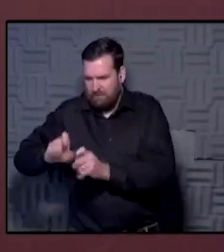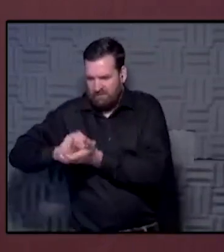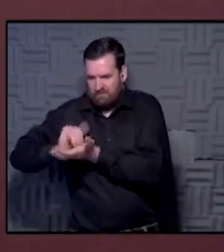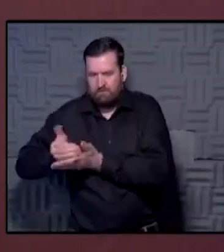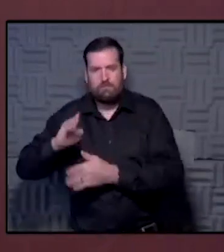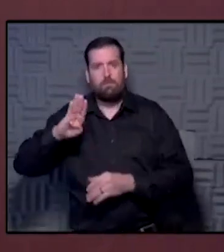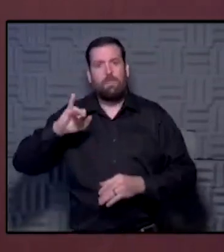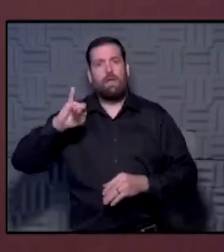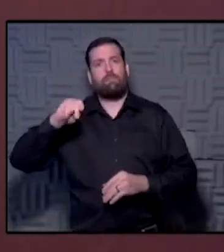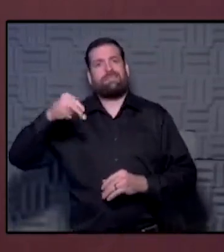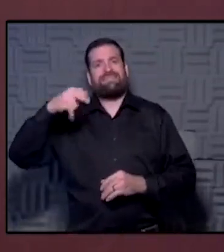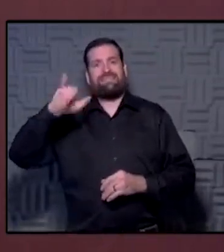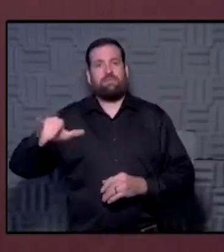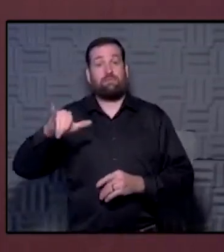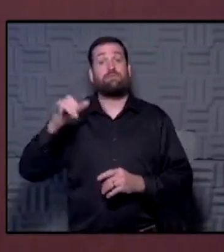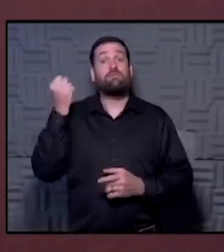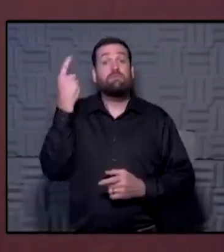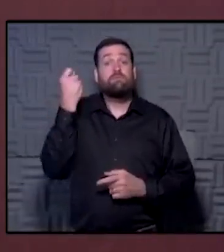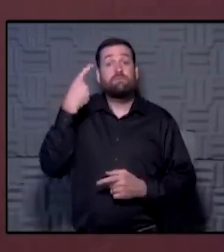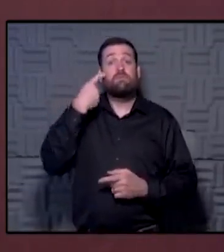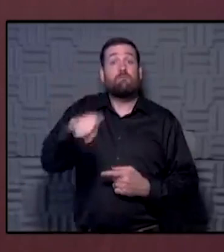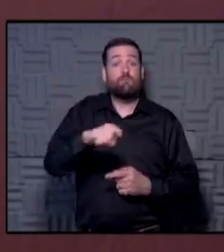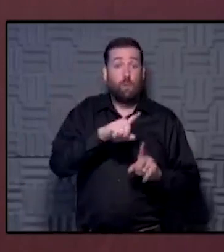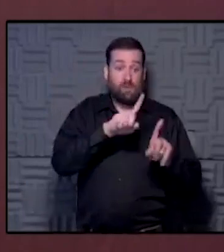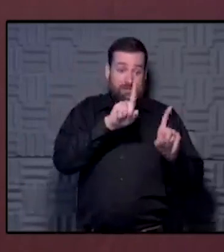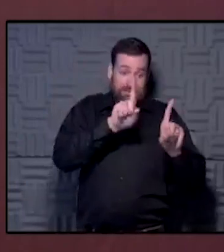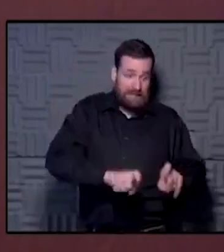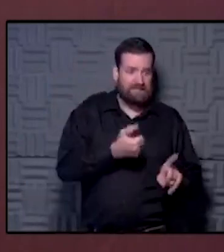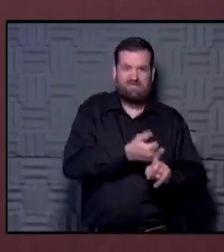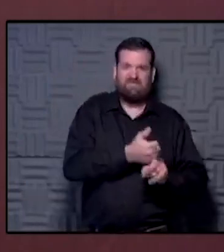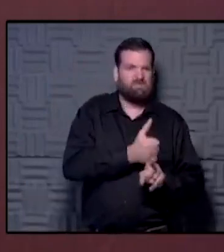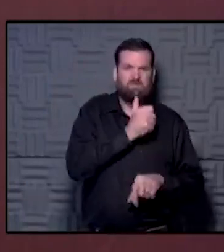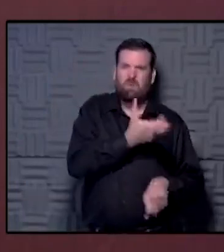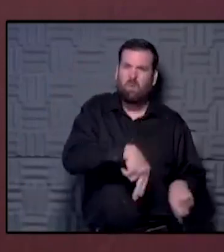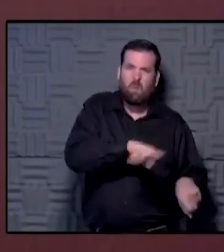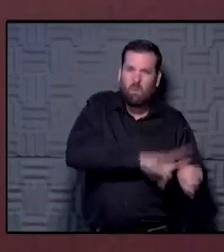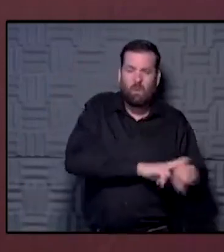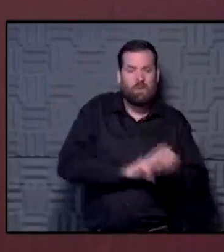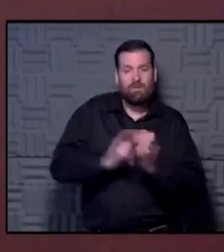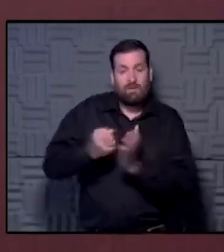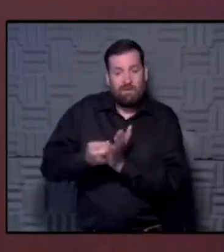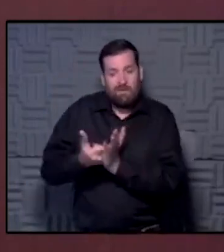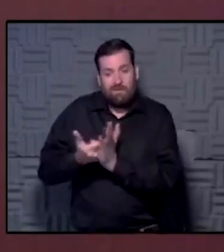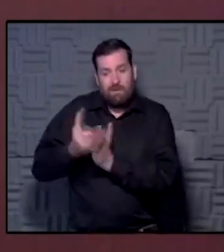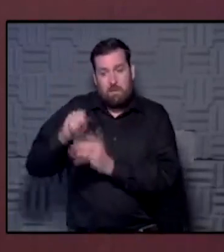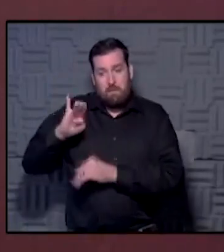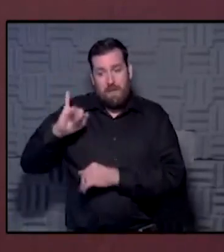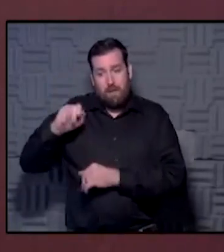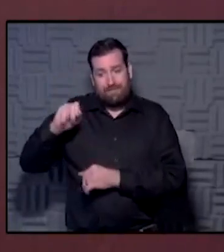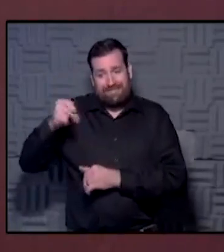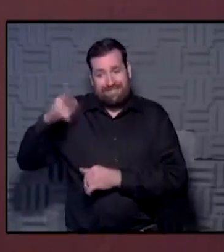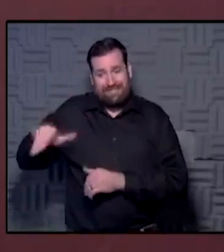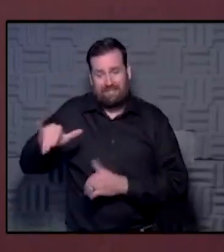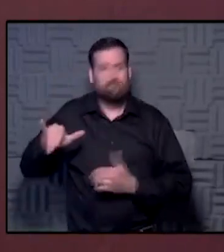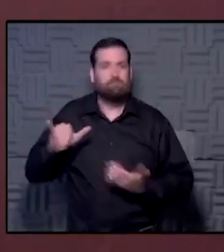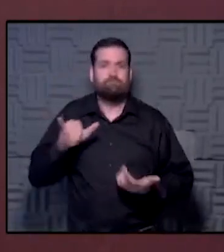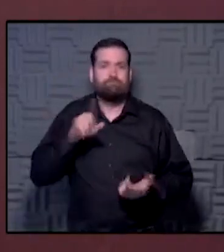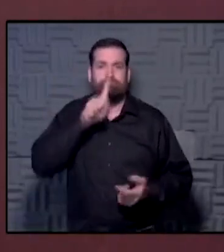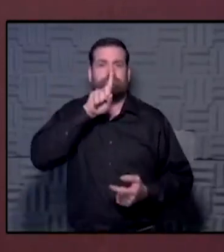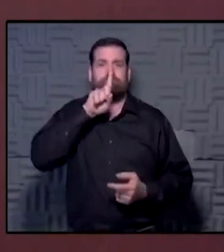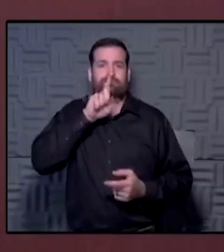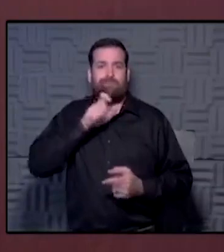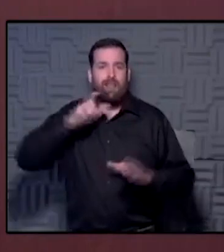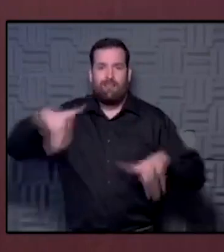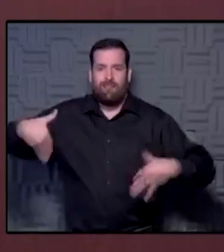decrease in biopsies, even for patients who have an abnormal screening test. And so actually, the studies have actually shown this. So